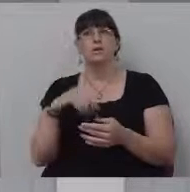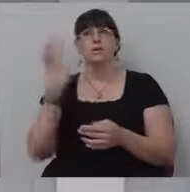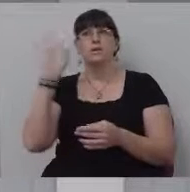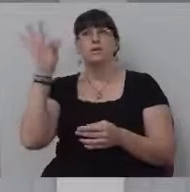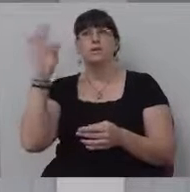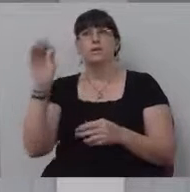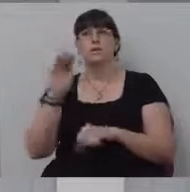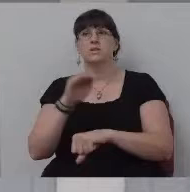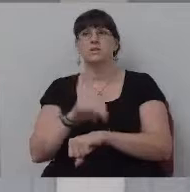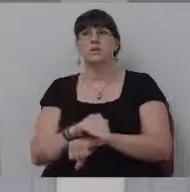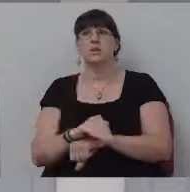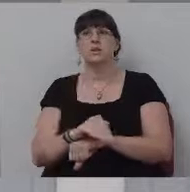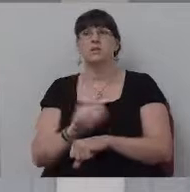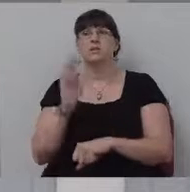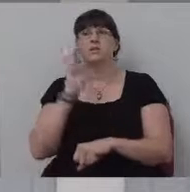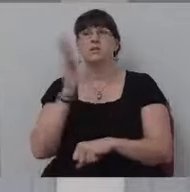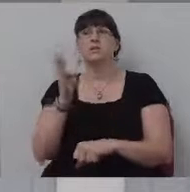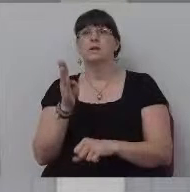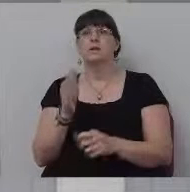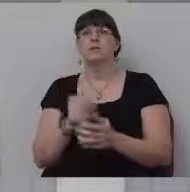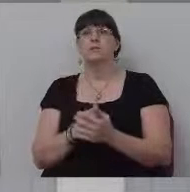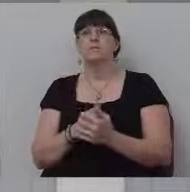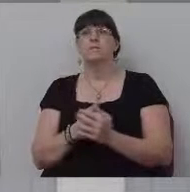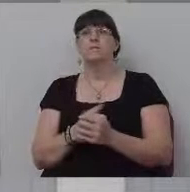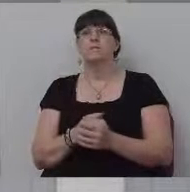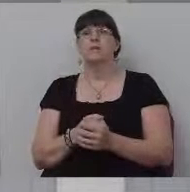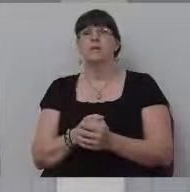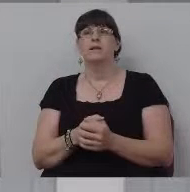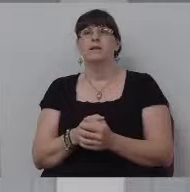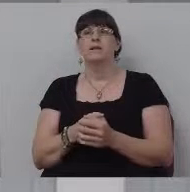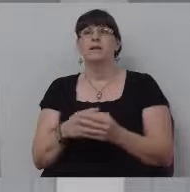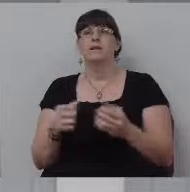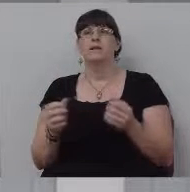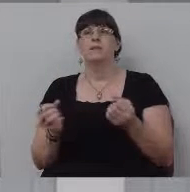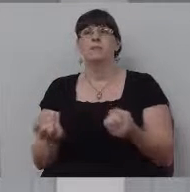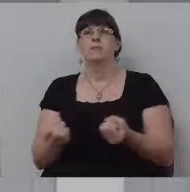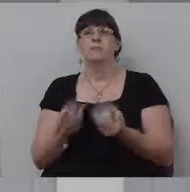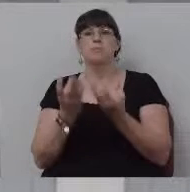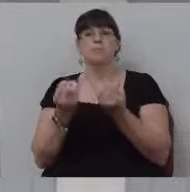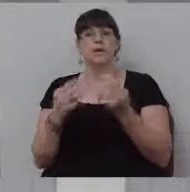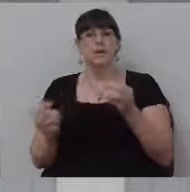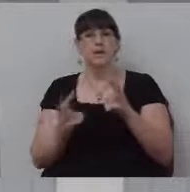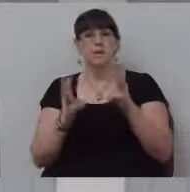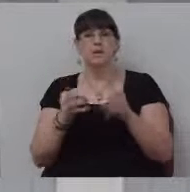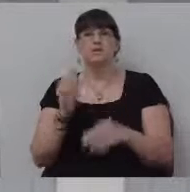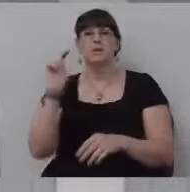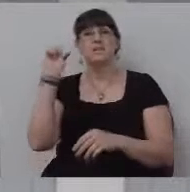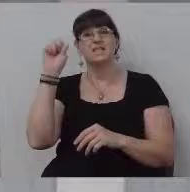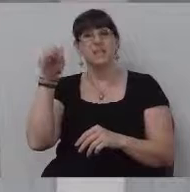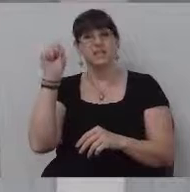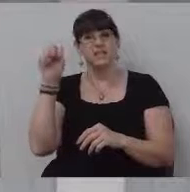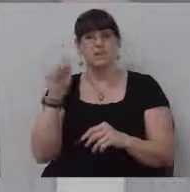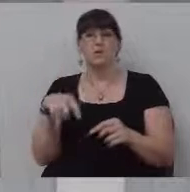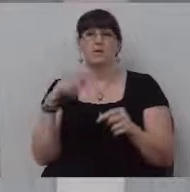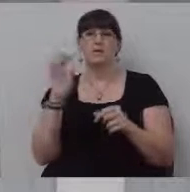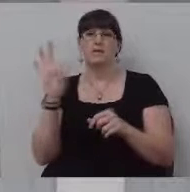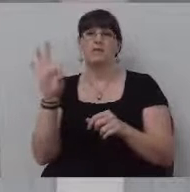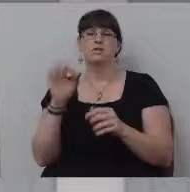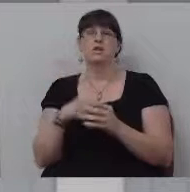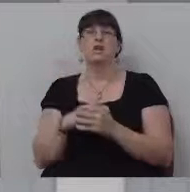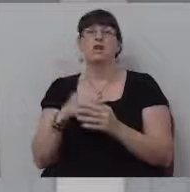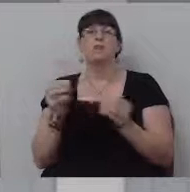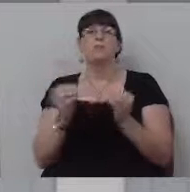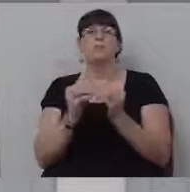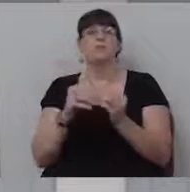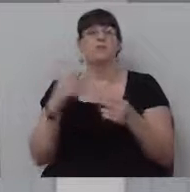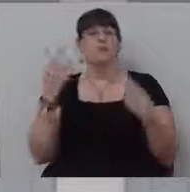this evening will be, in a lot of respects, it's going to be a testimonial type of message, more of